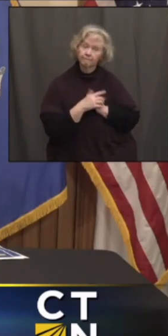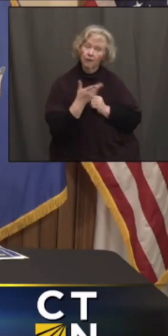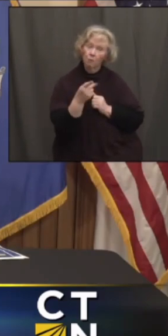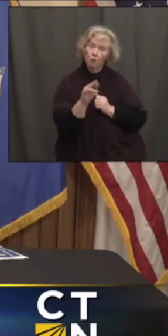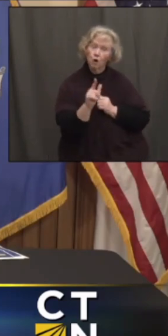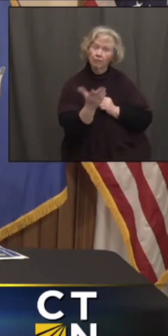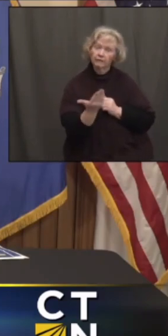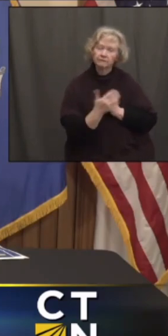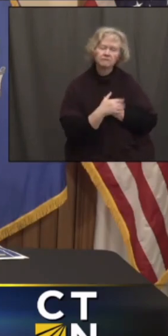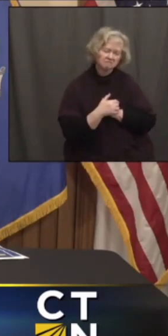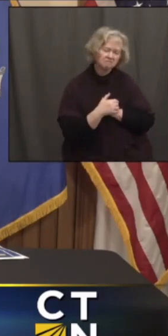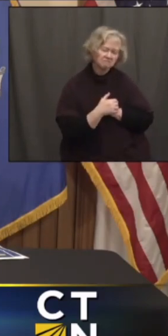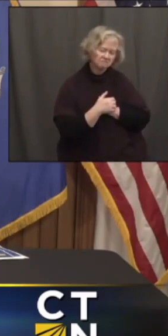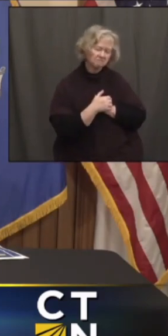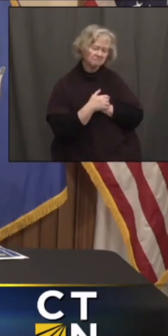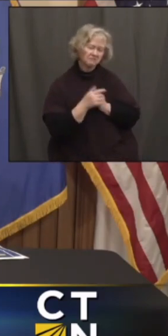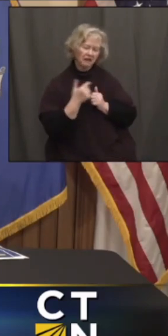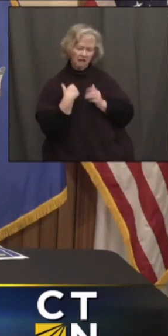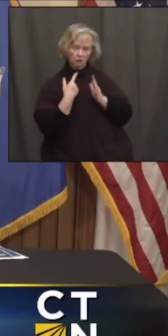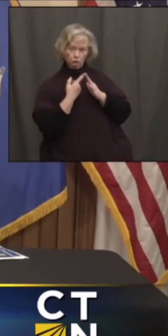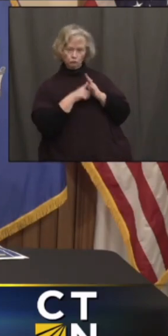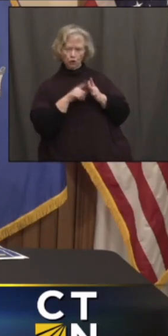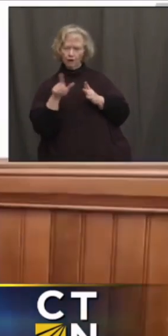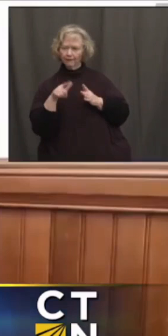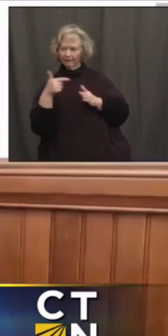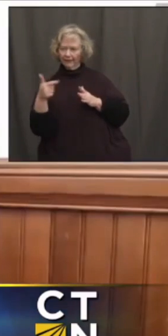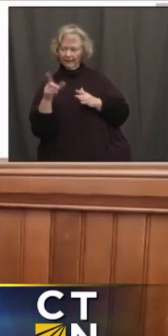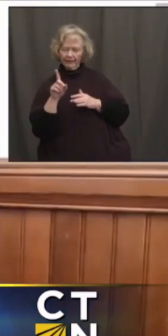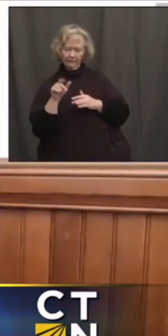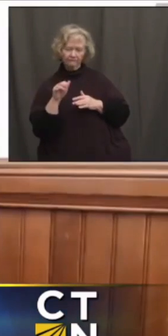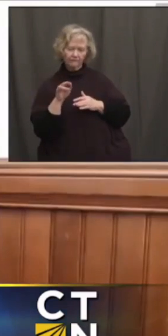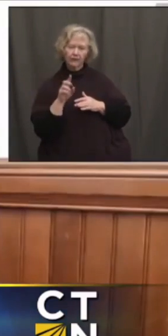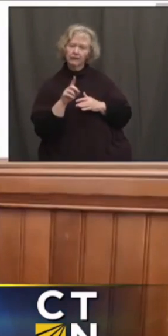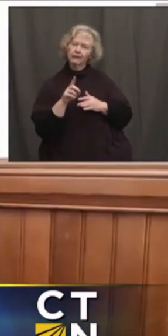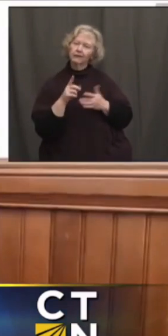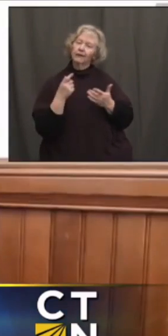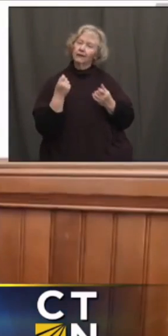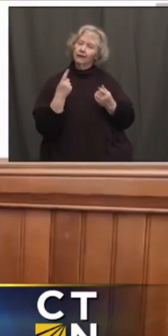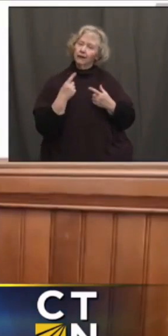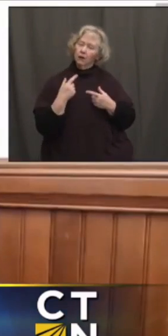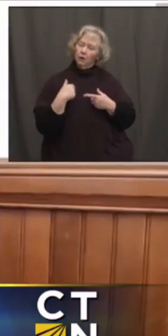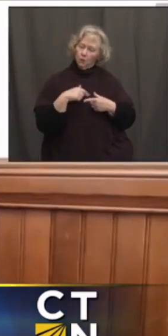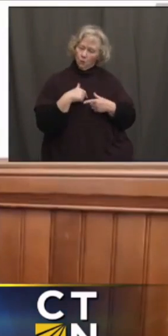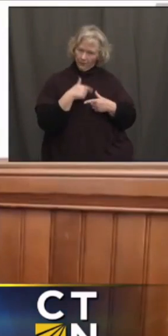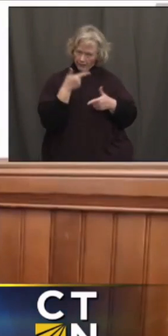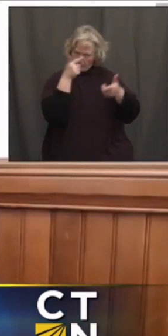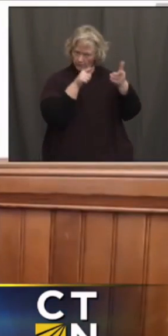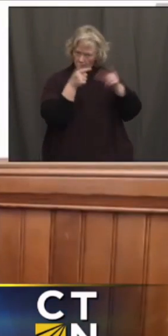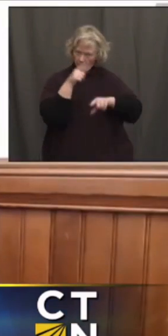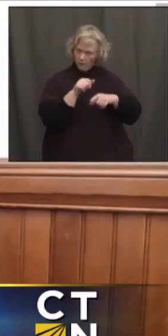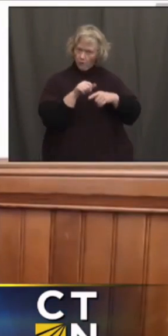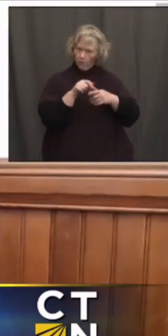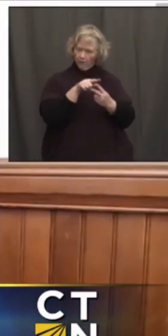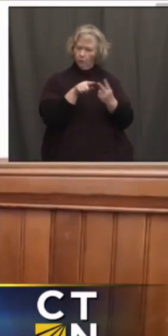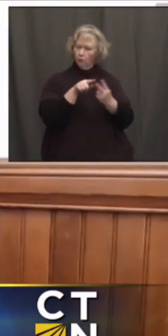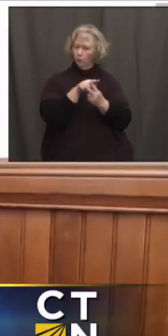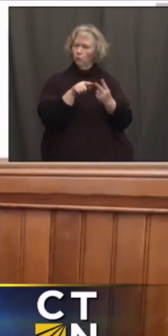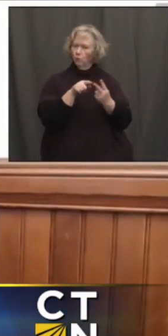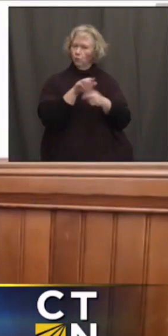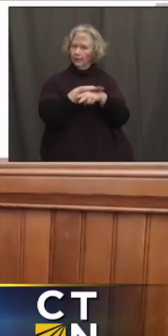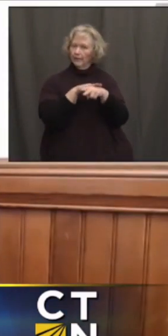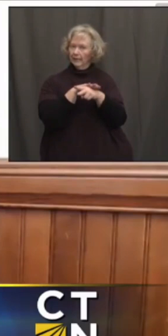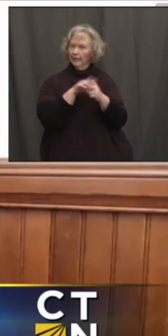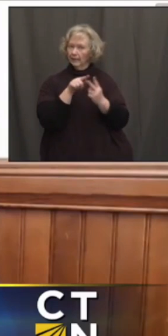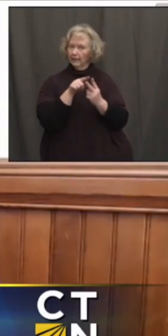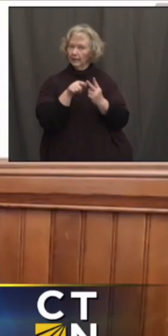Paul? Yeah, I'll take and then let David go. Obviously, we have a compact with the tribal nations. And that compact